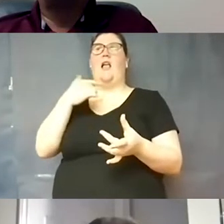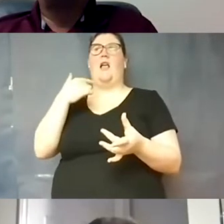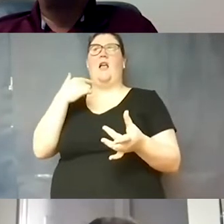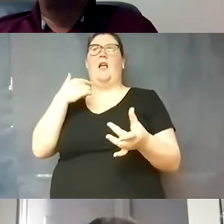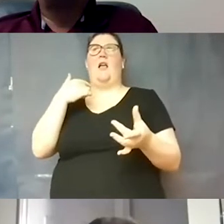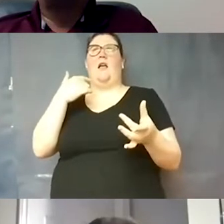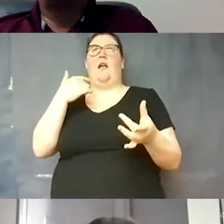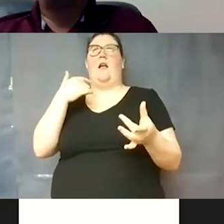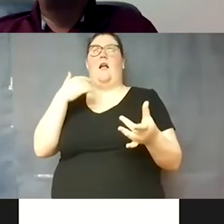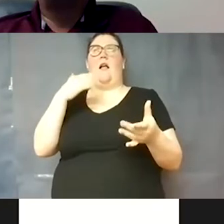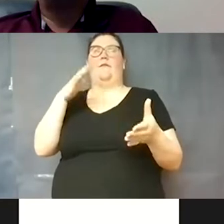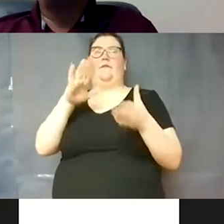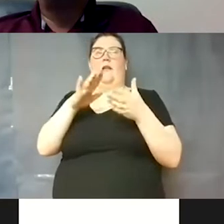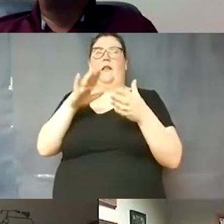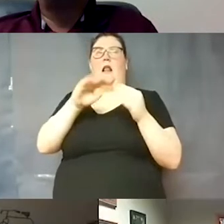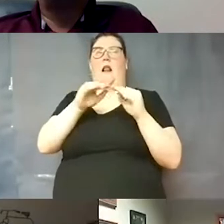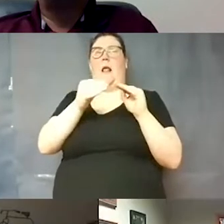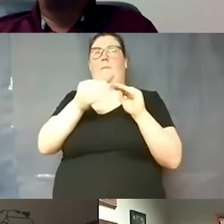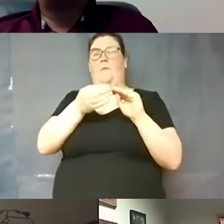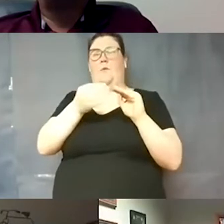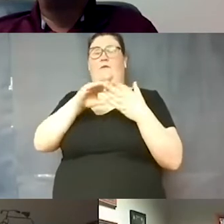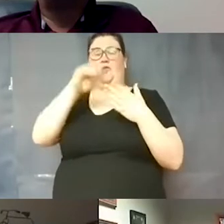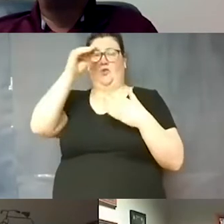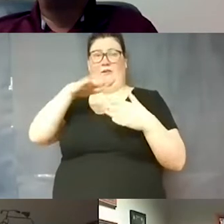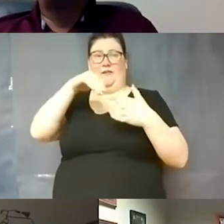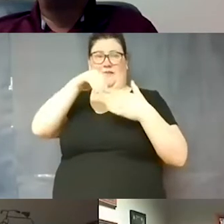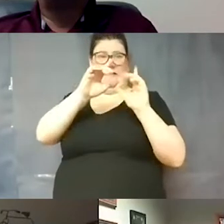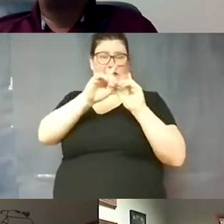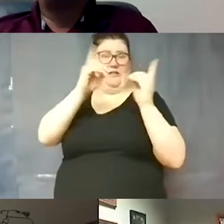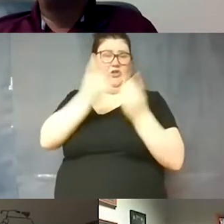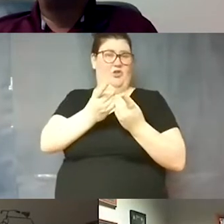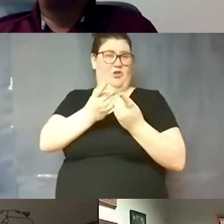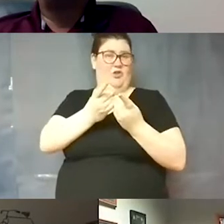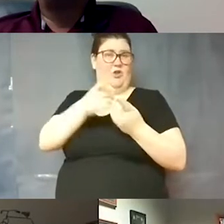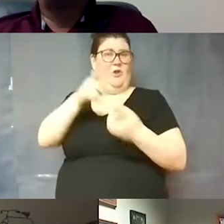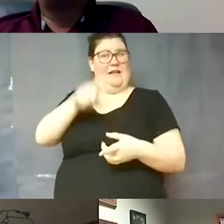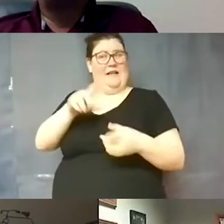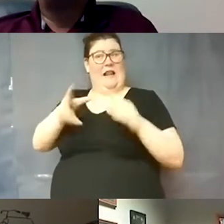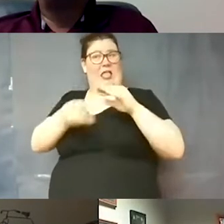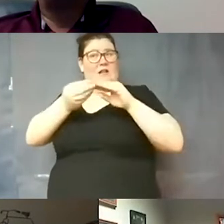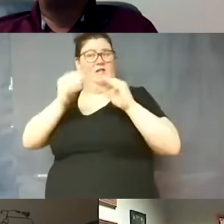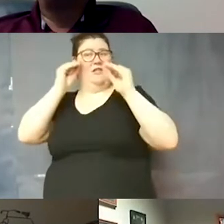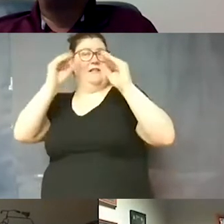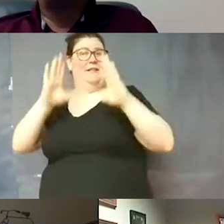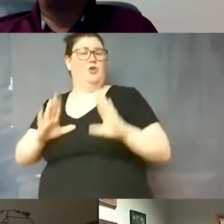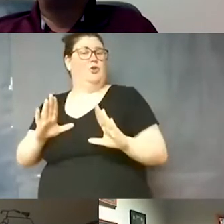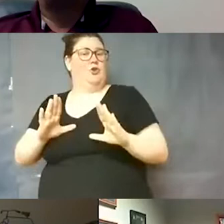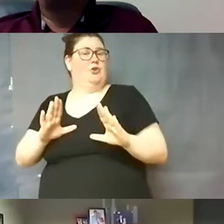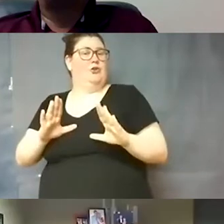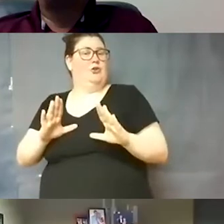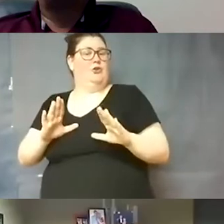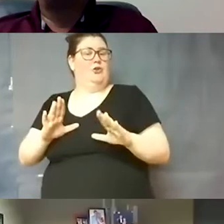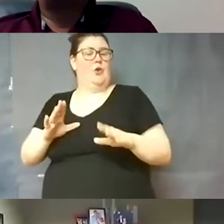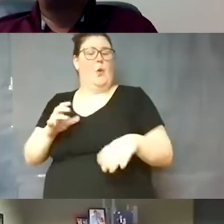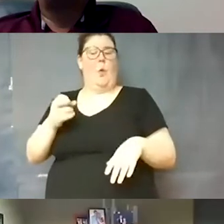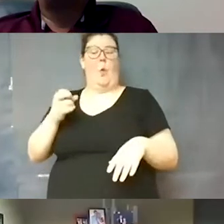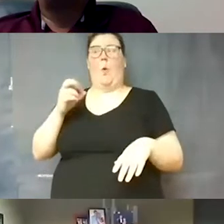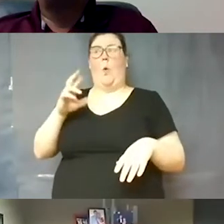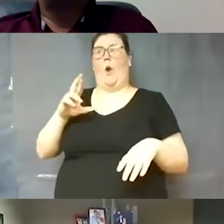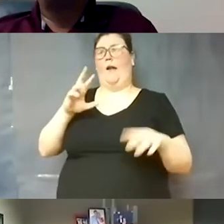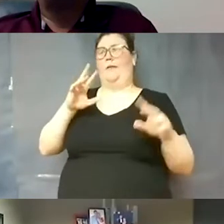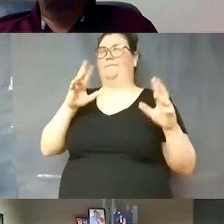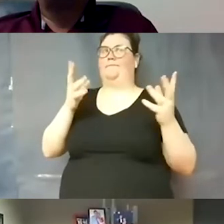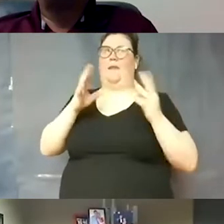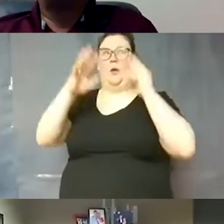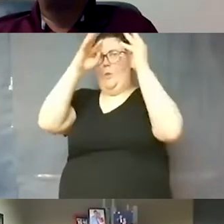uh the district and so do we need additional teachers uh or just being creative with what we